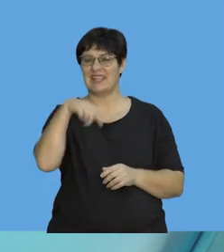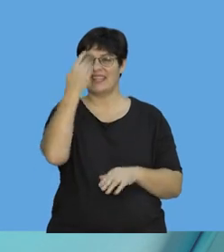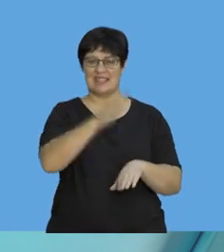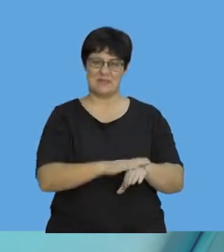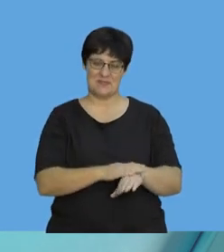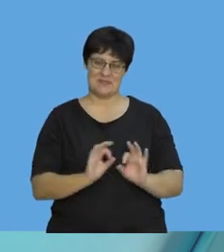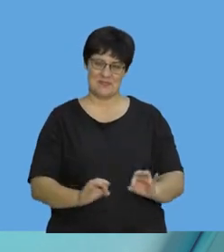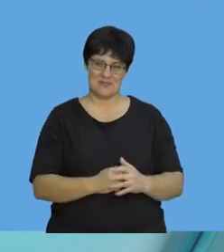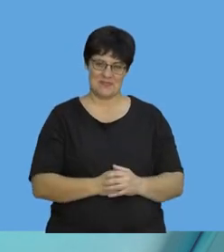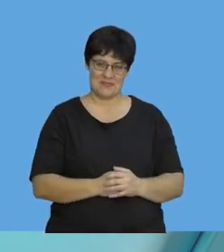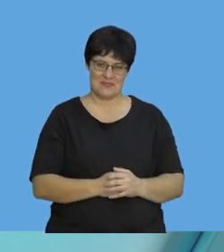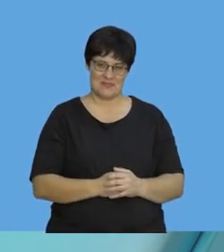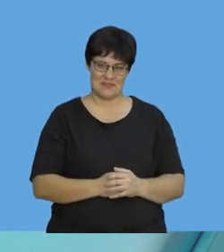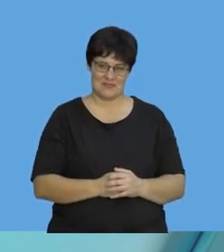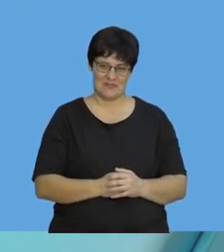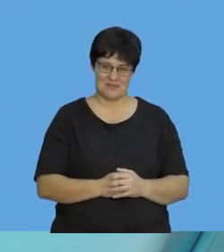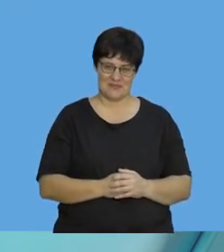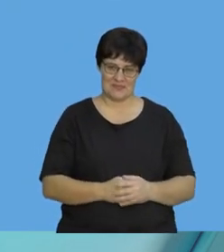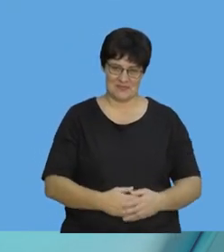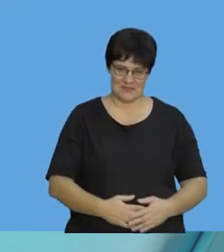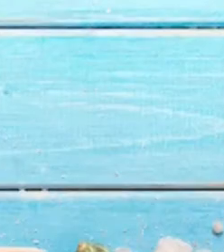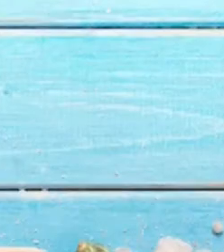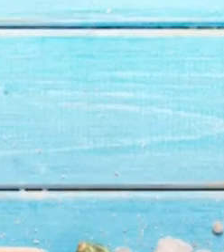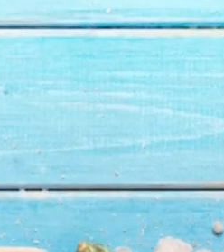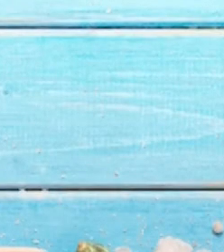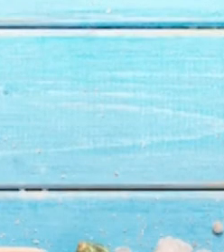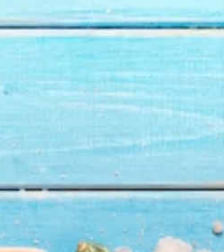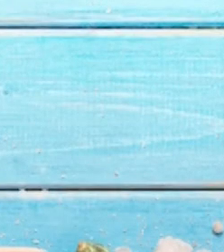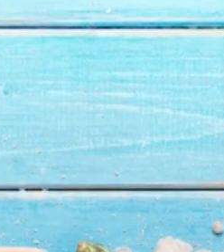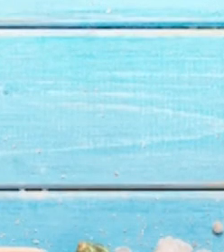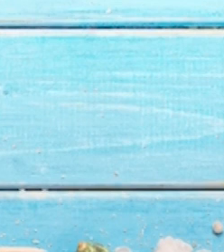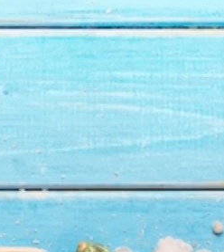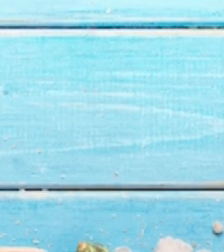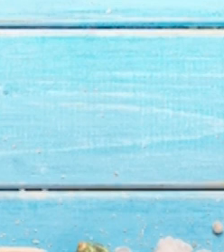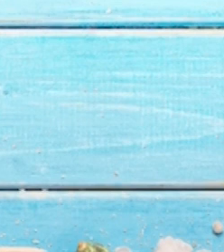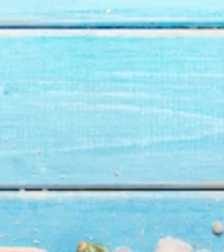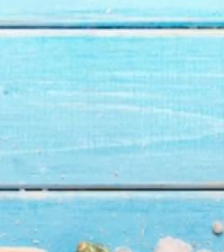we're done. So I'll see you next time. Bye. Bye.